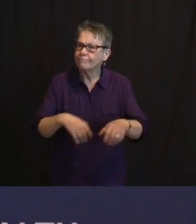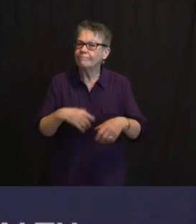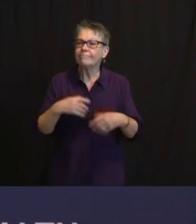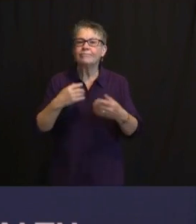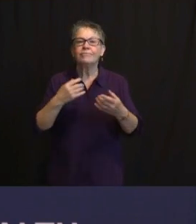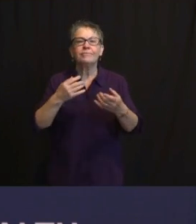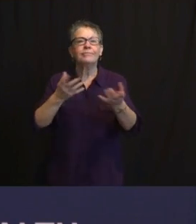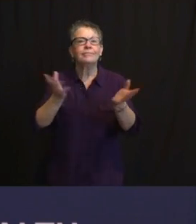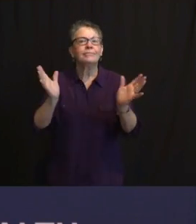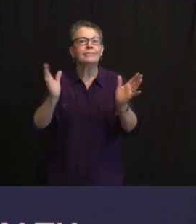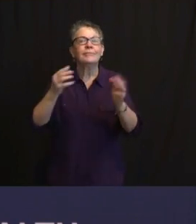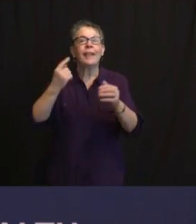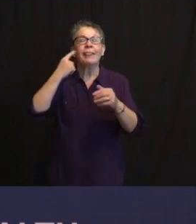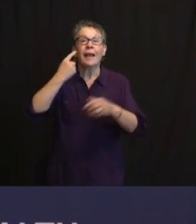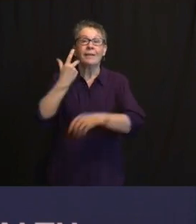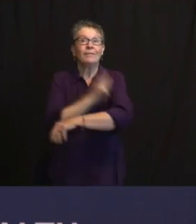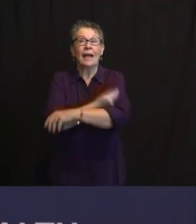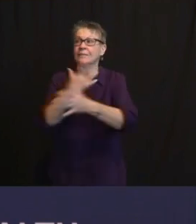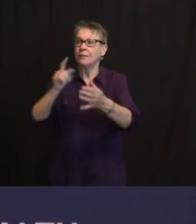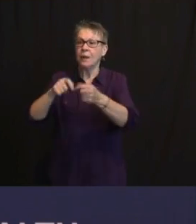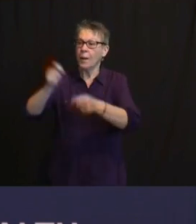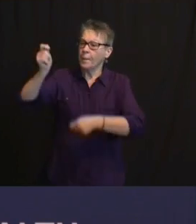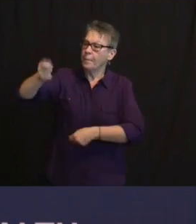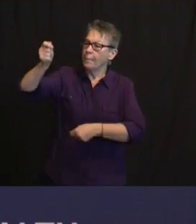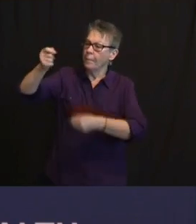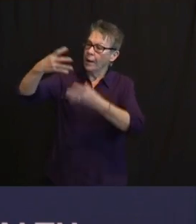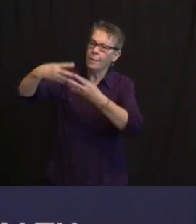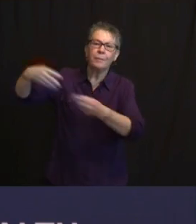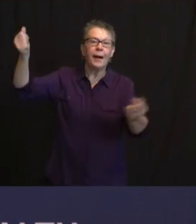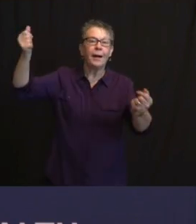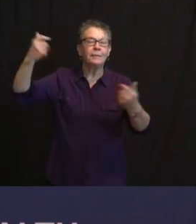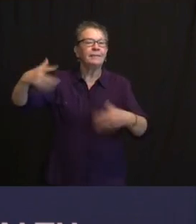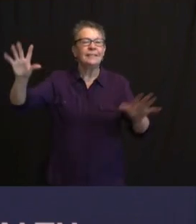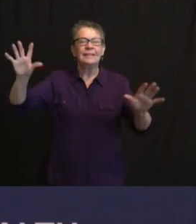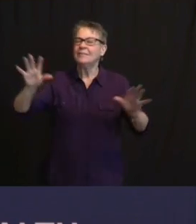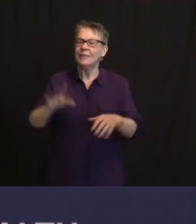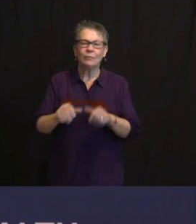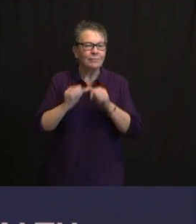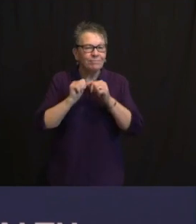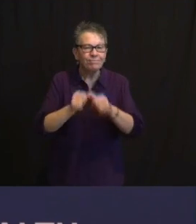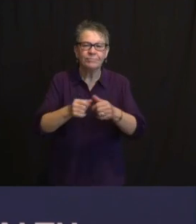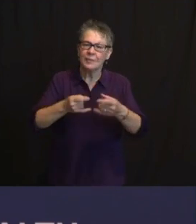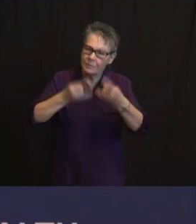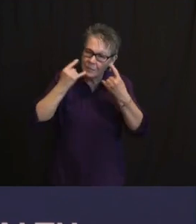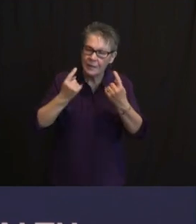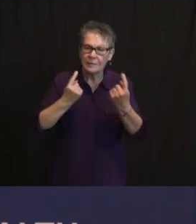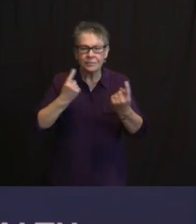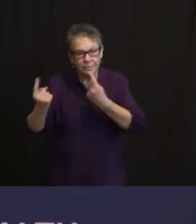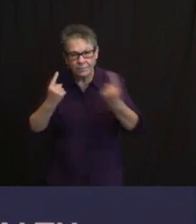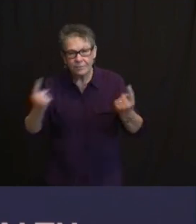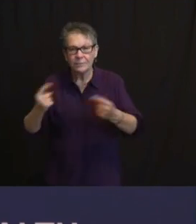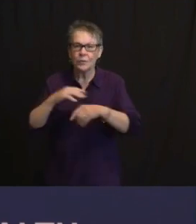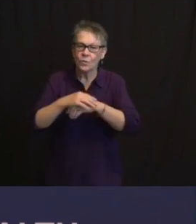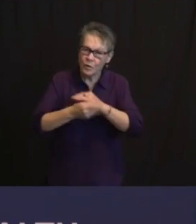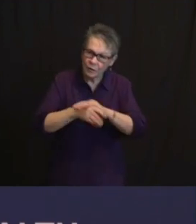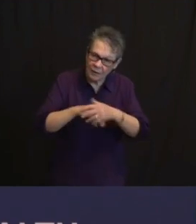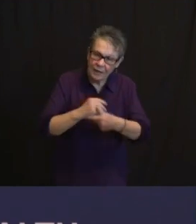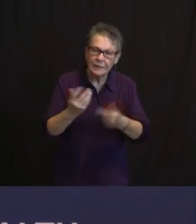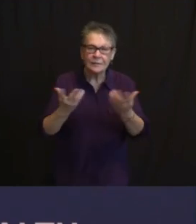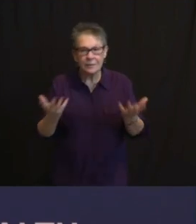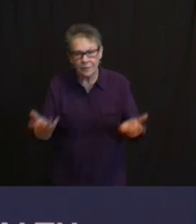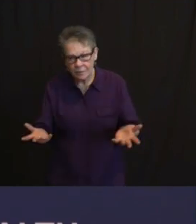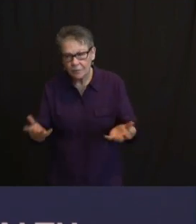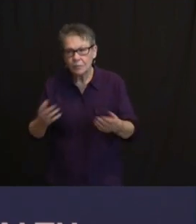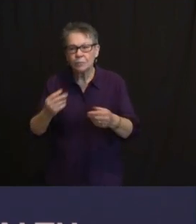AS ANOTHER HUGE WEAPON AT OUR DISPOSAL. THE FACE COVERINGS, THE SOCIAL DISTANCING, WASHING HANDS WITH SOAP AND WATER, USING YOUR